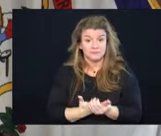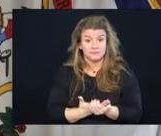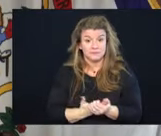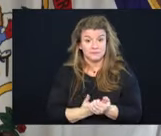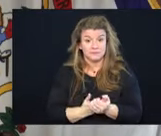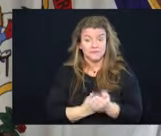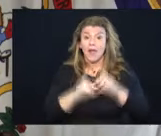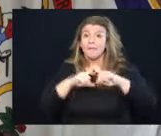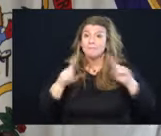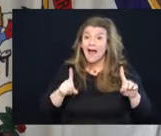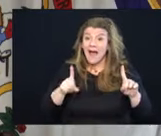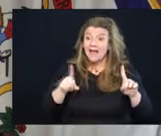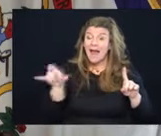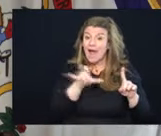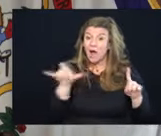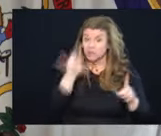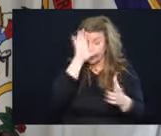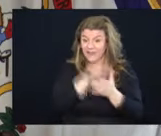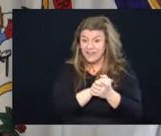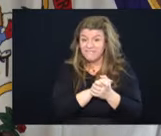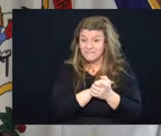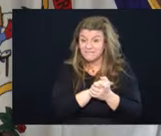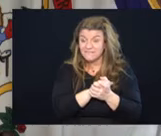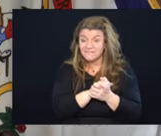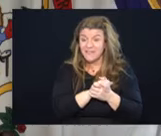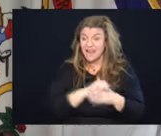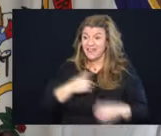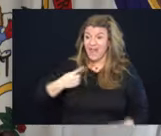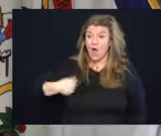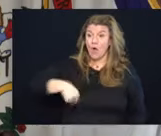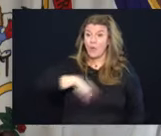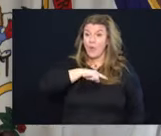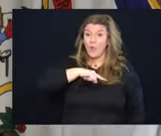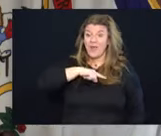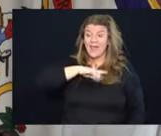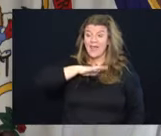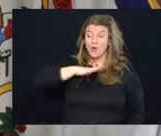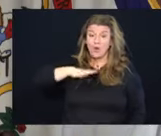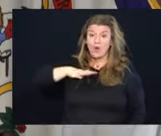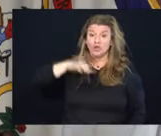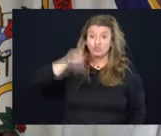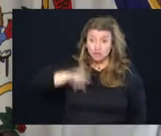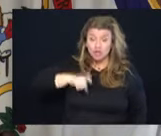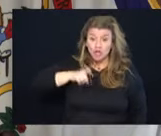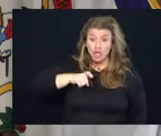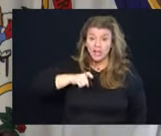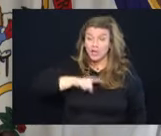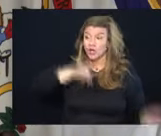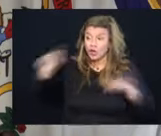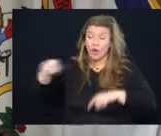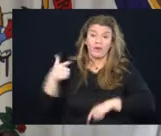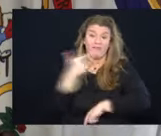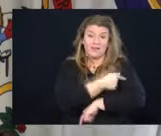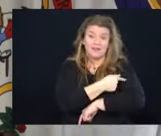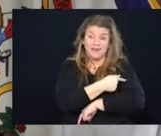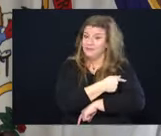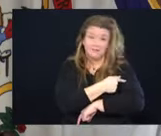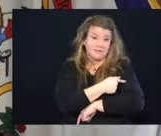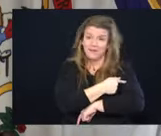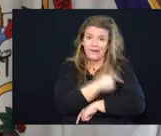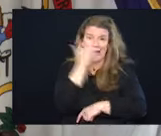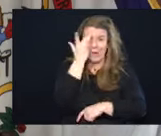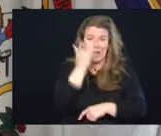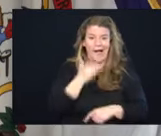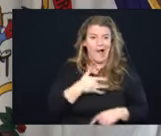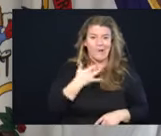But I also believe that I, you know, that we would all be foolish to not think that we ought to still remain,